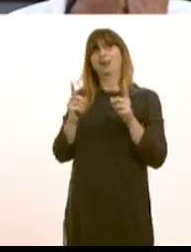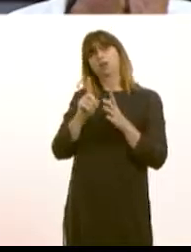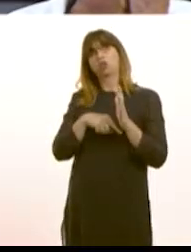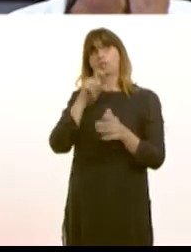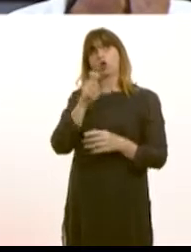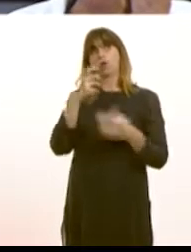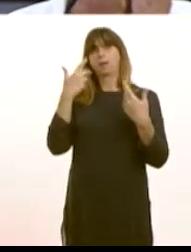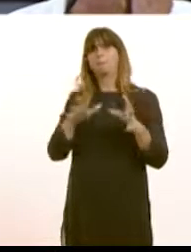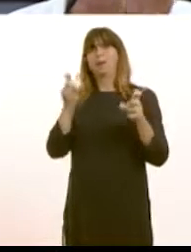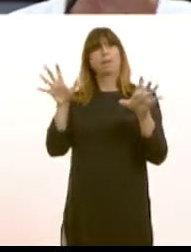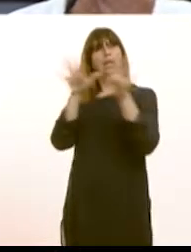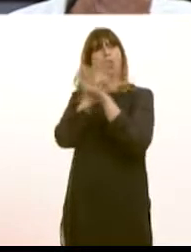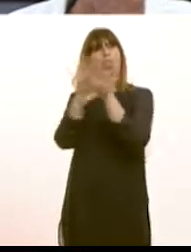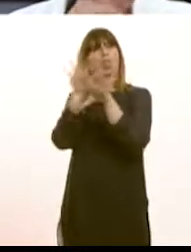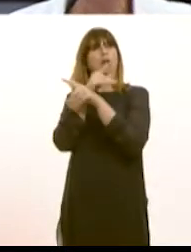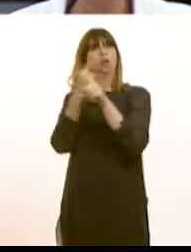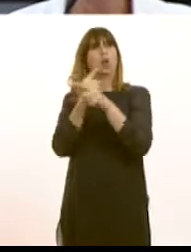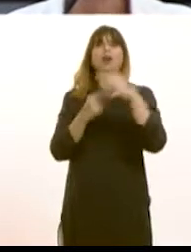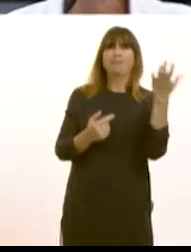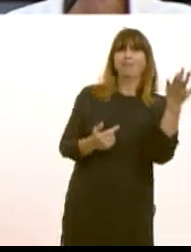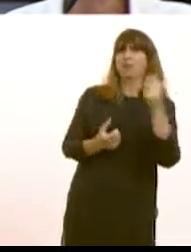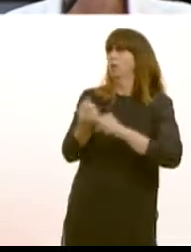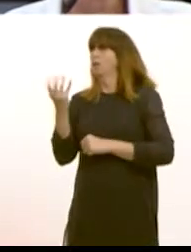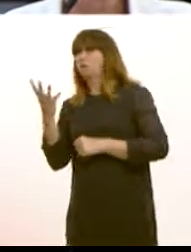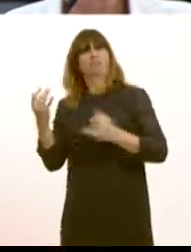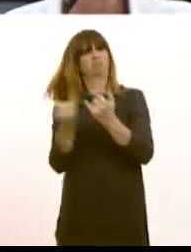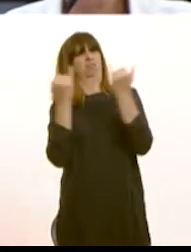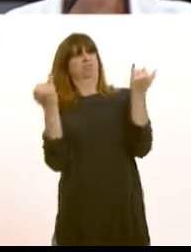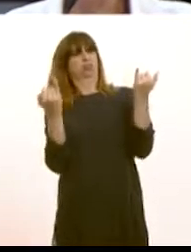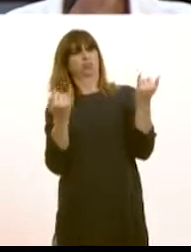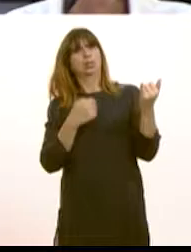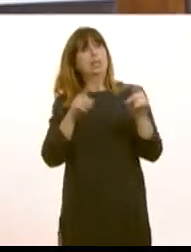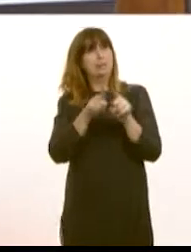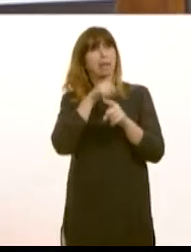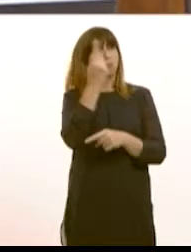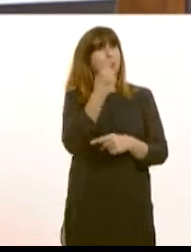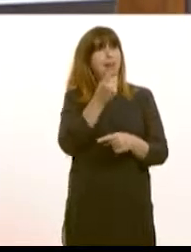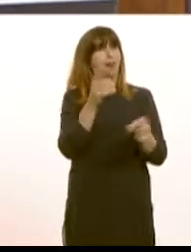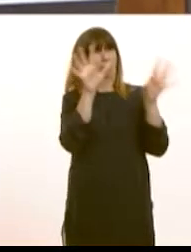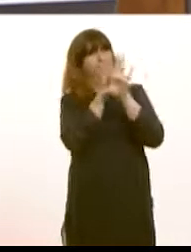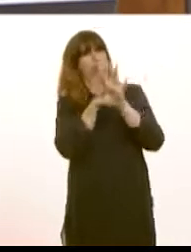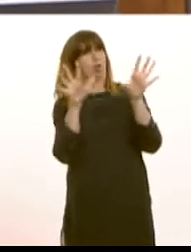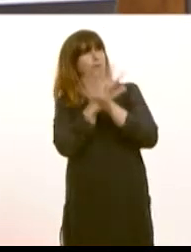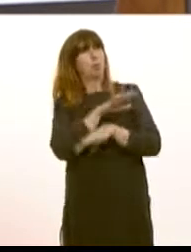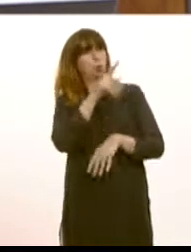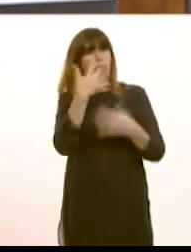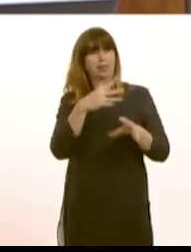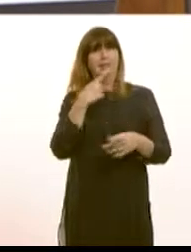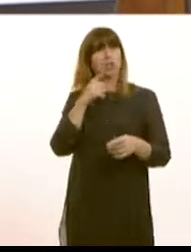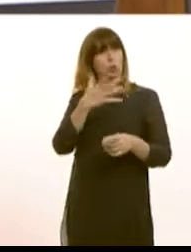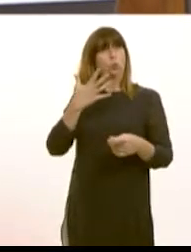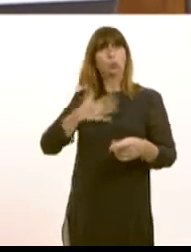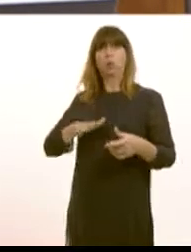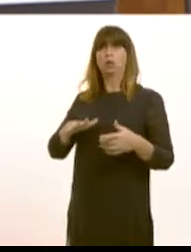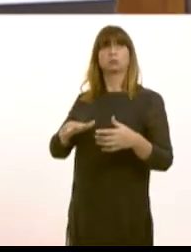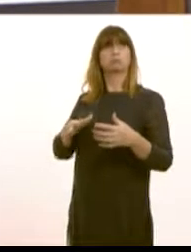market membership and your own statements have not been much clearer either. You've called for free access